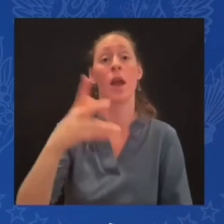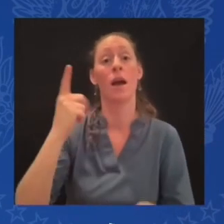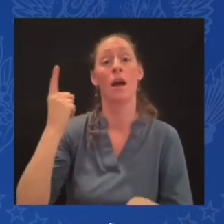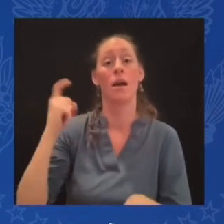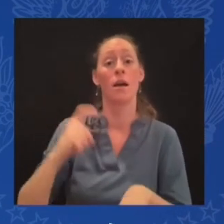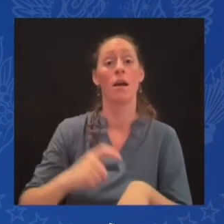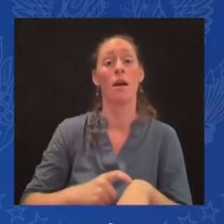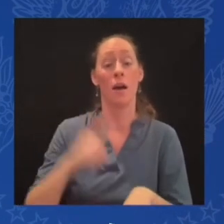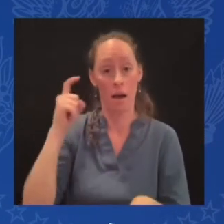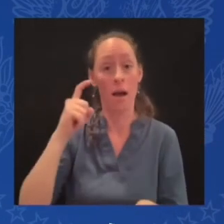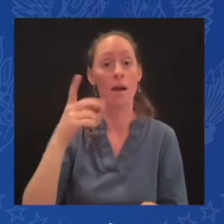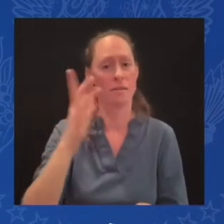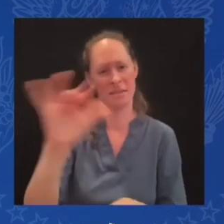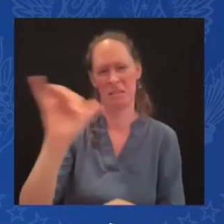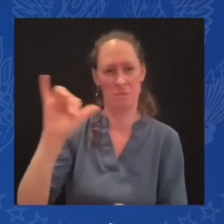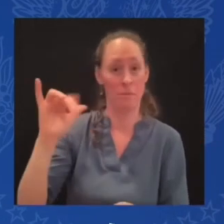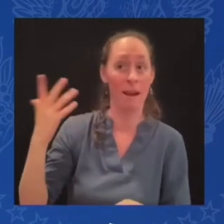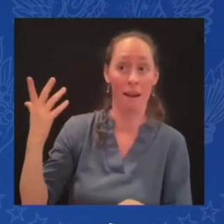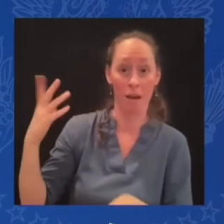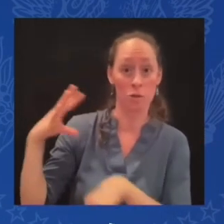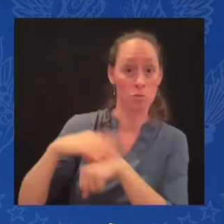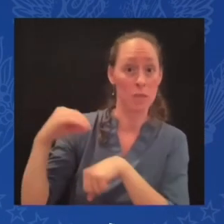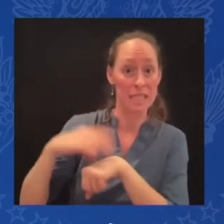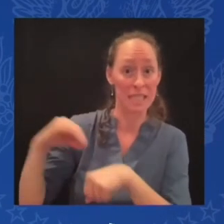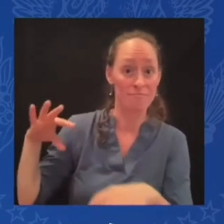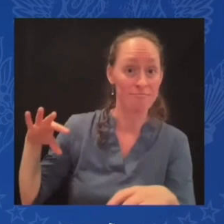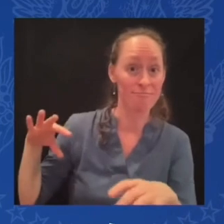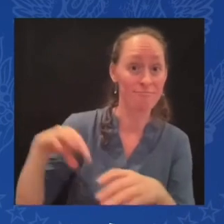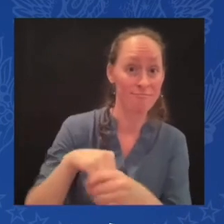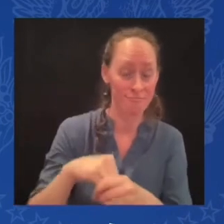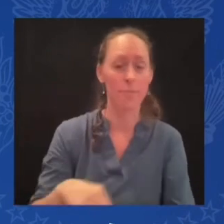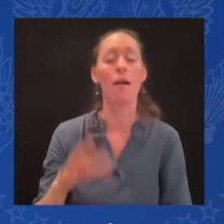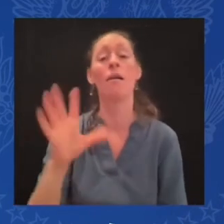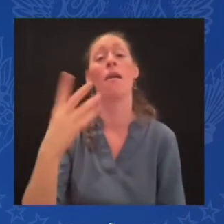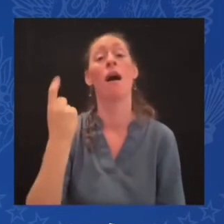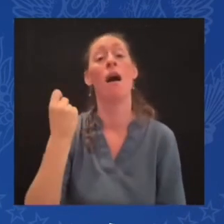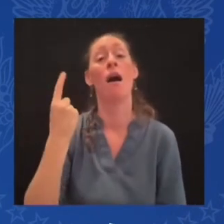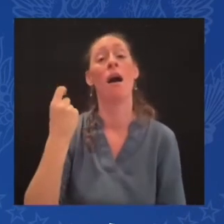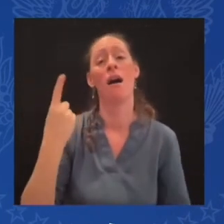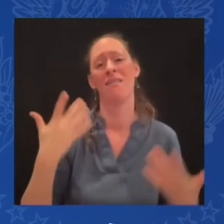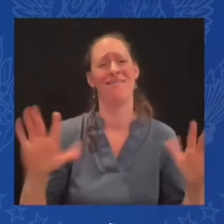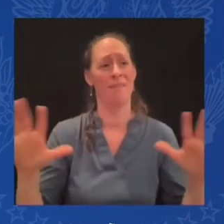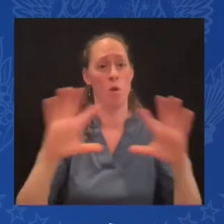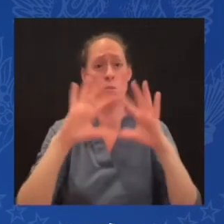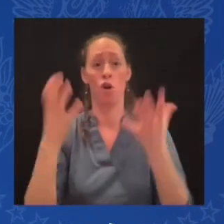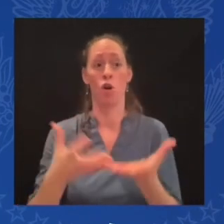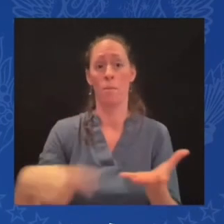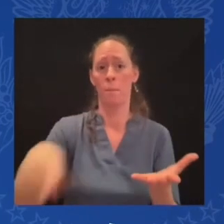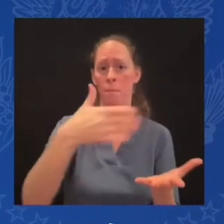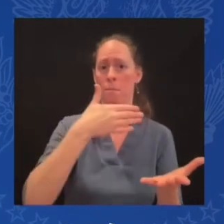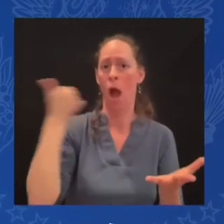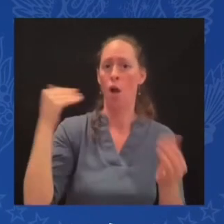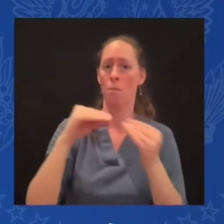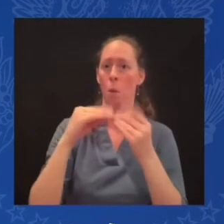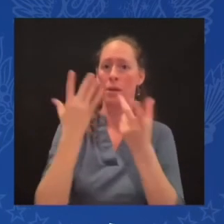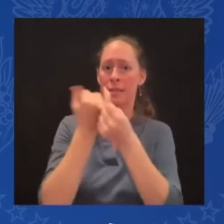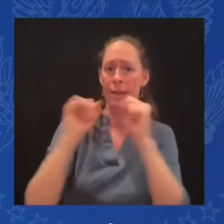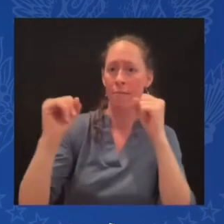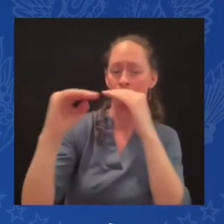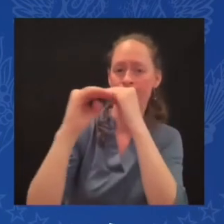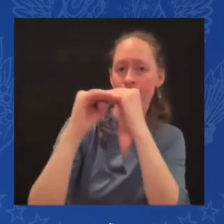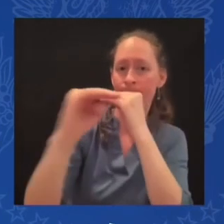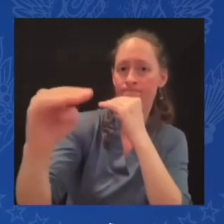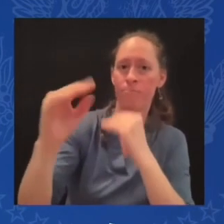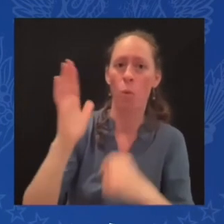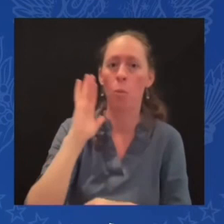NATO, just makes the world safer. It significantly increases the prospect that there is less likely to be